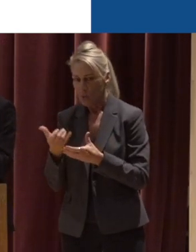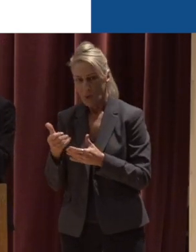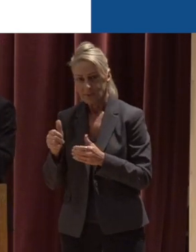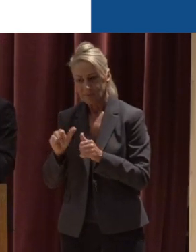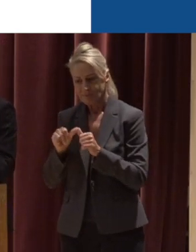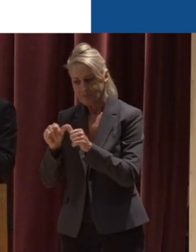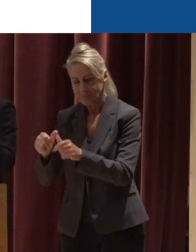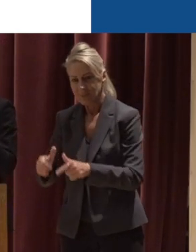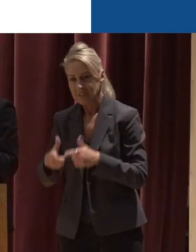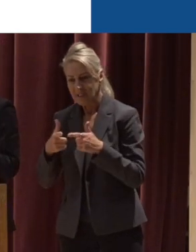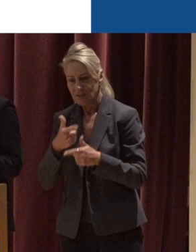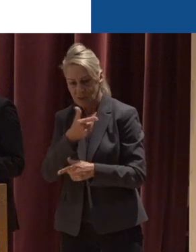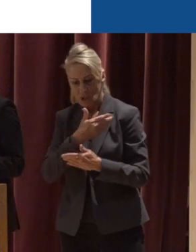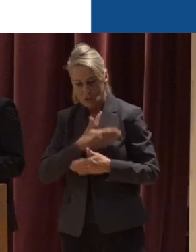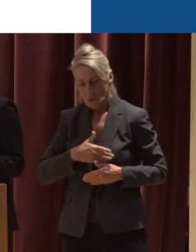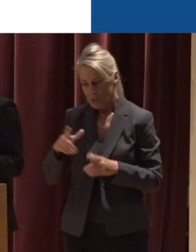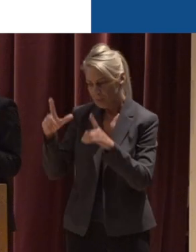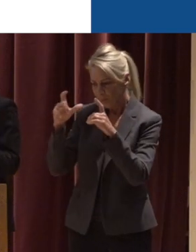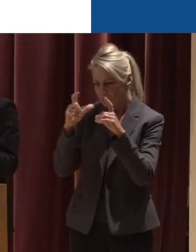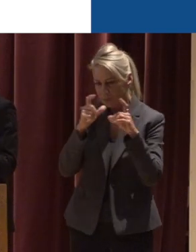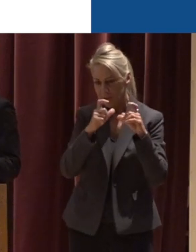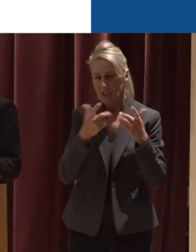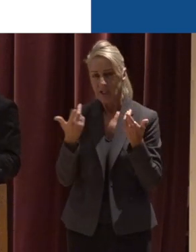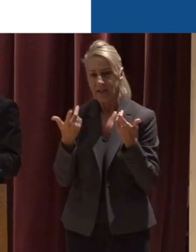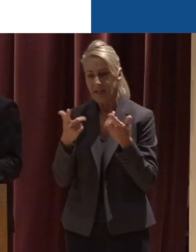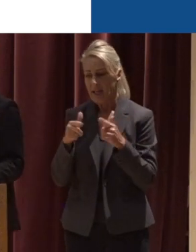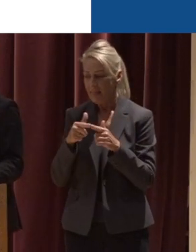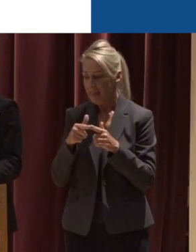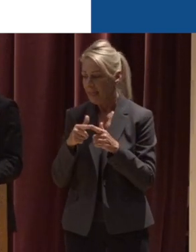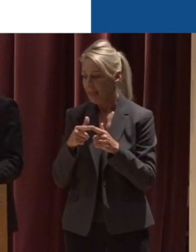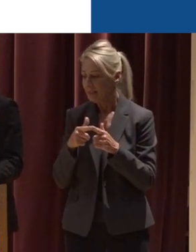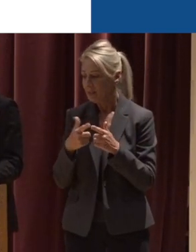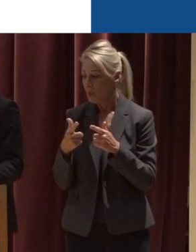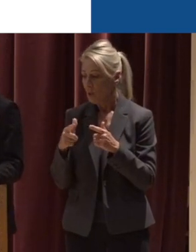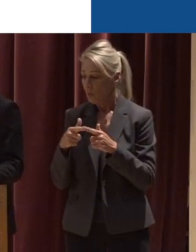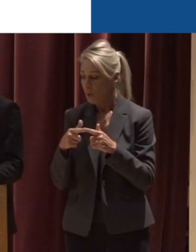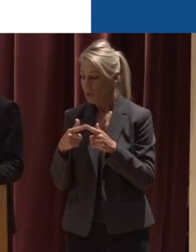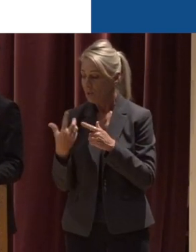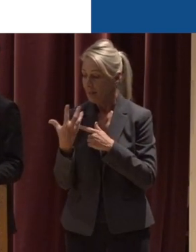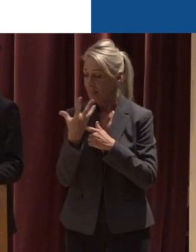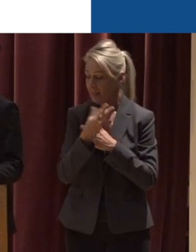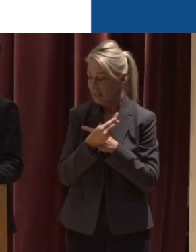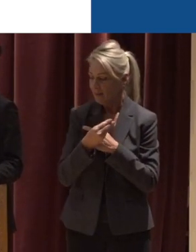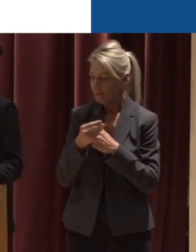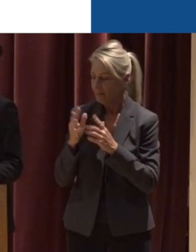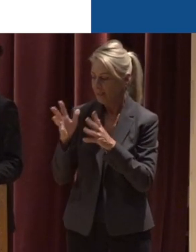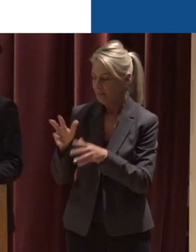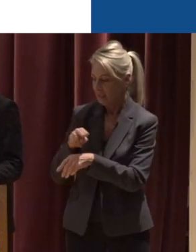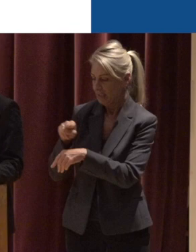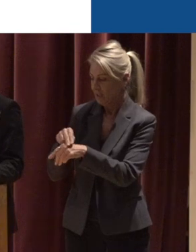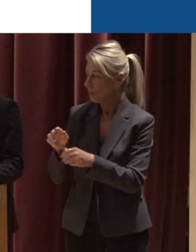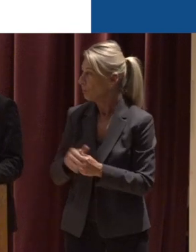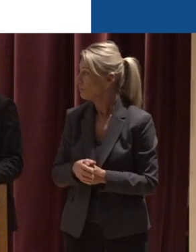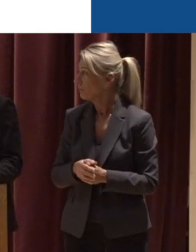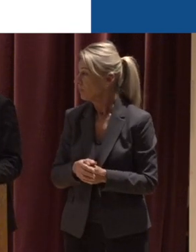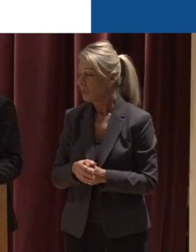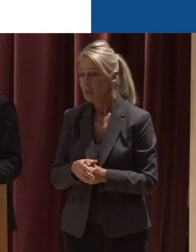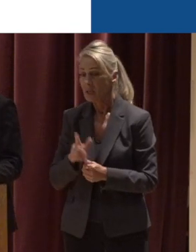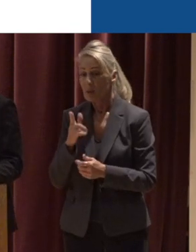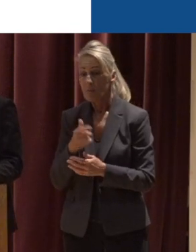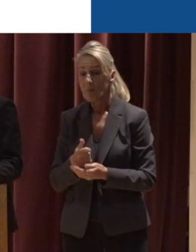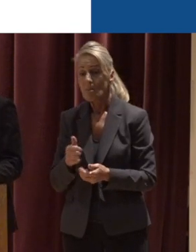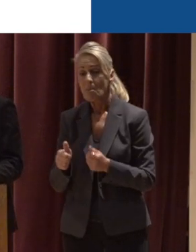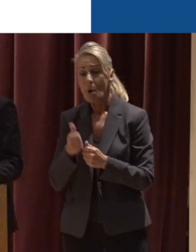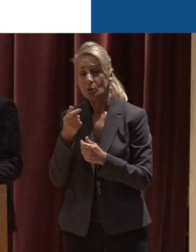enjoy, take a picture And then leave whatever you're enjoying be, okay? And the biggest thing is